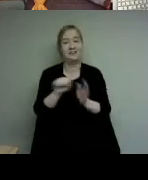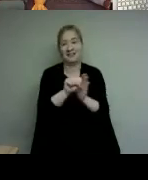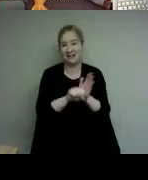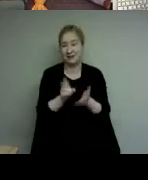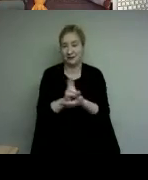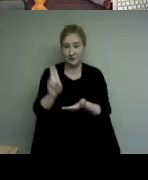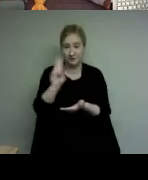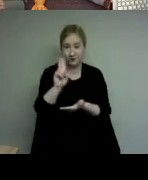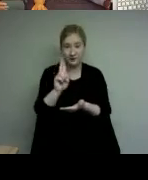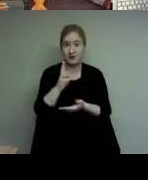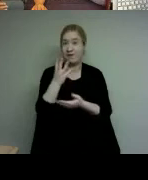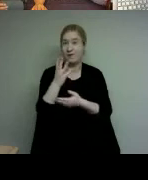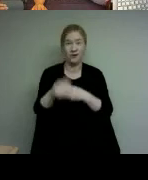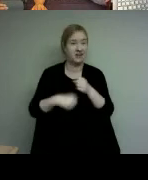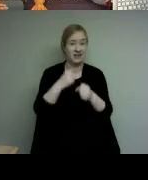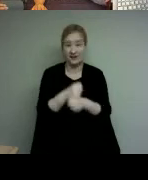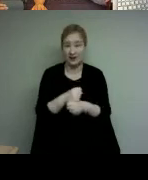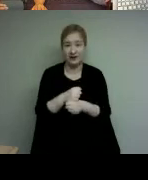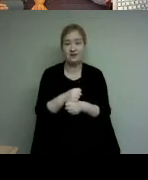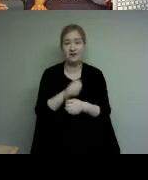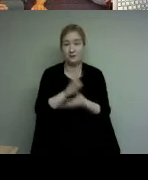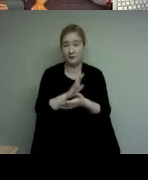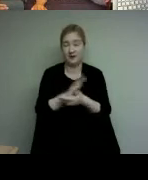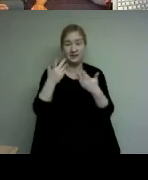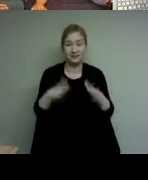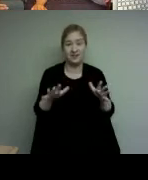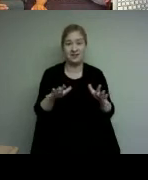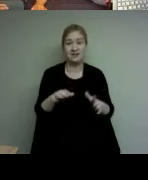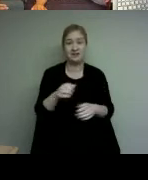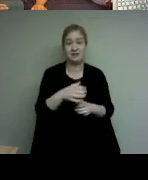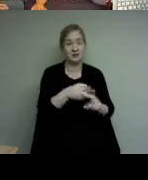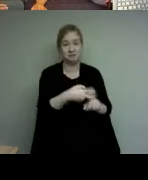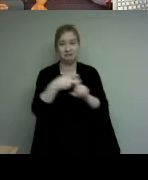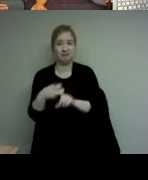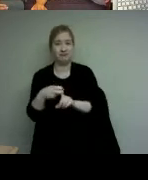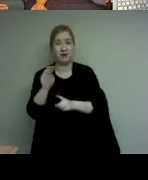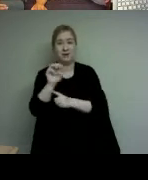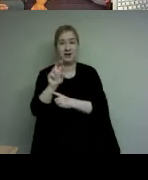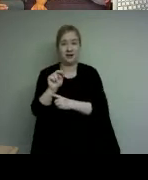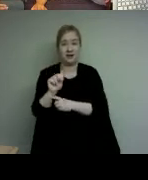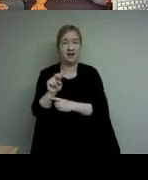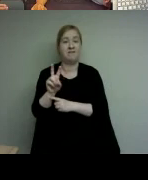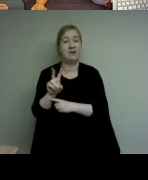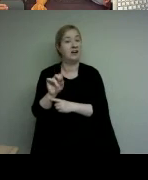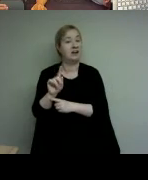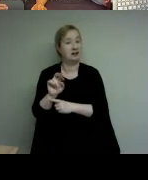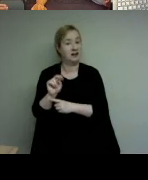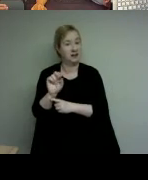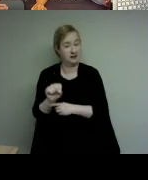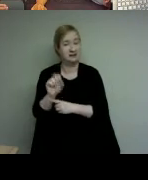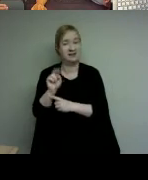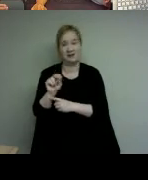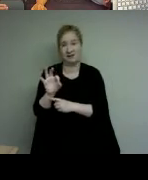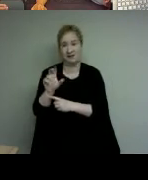after my four years was up i was drafted to the minnesota vikings in the national football league i was